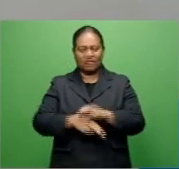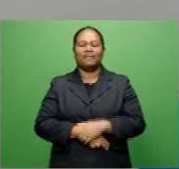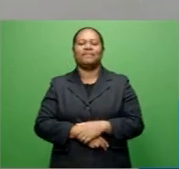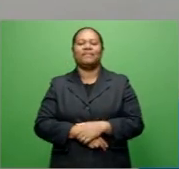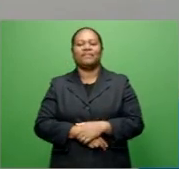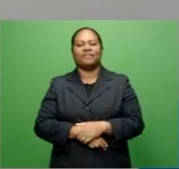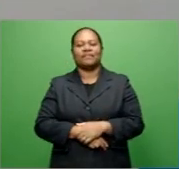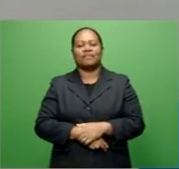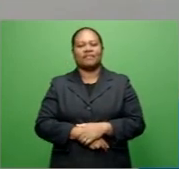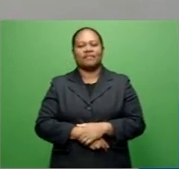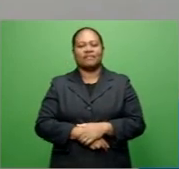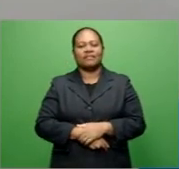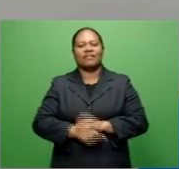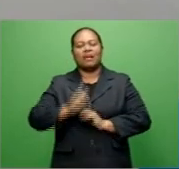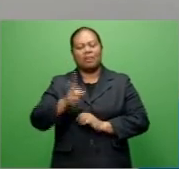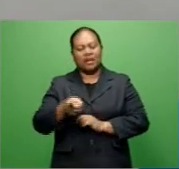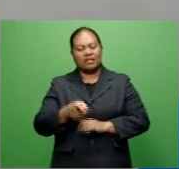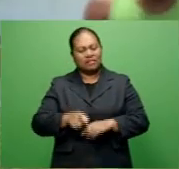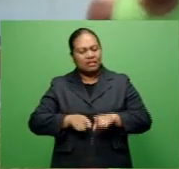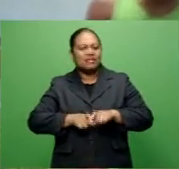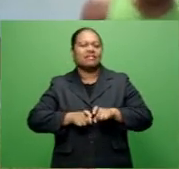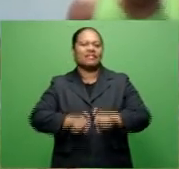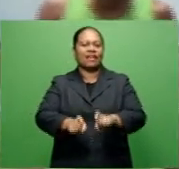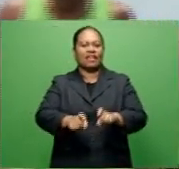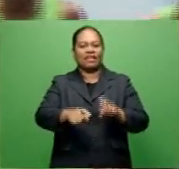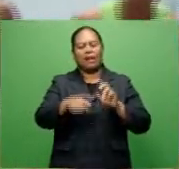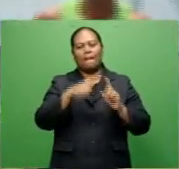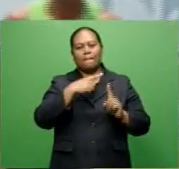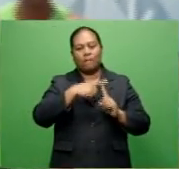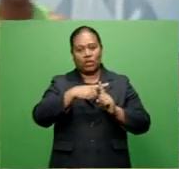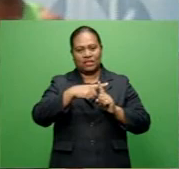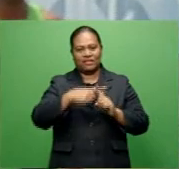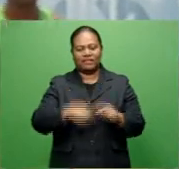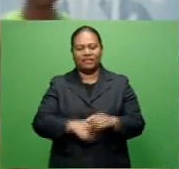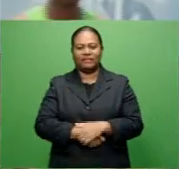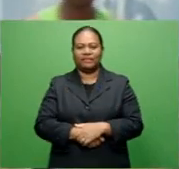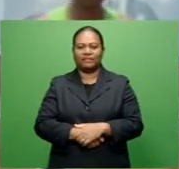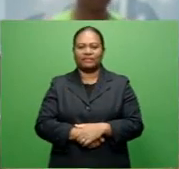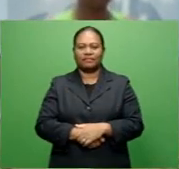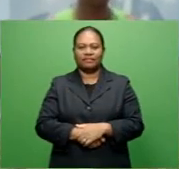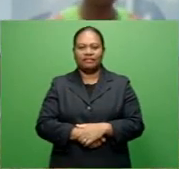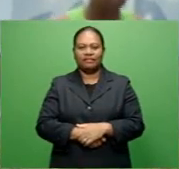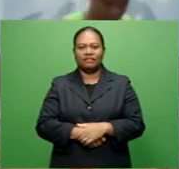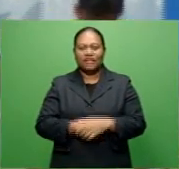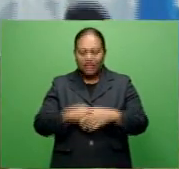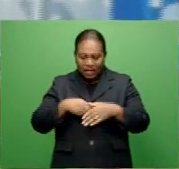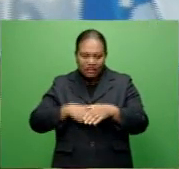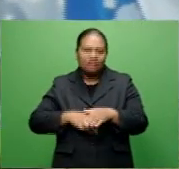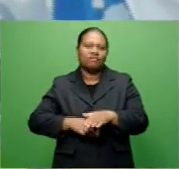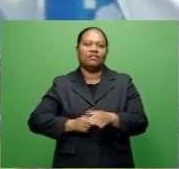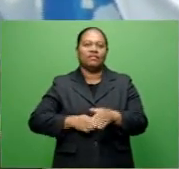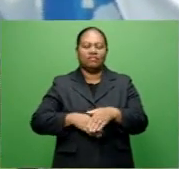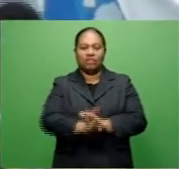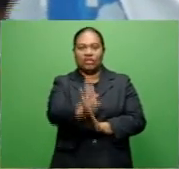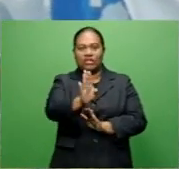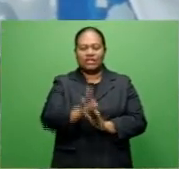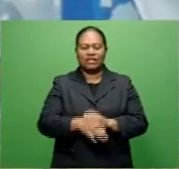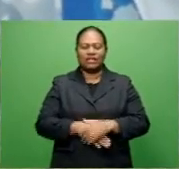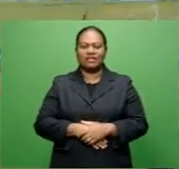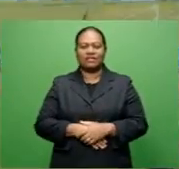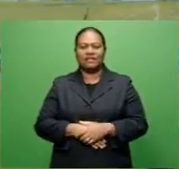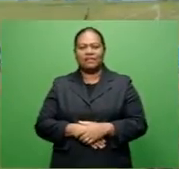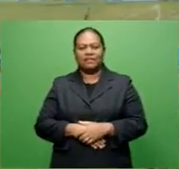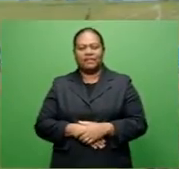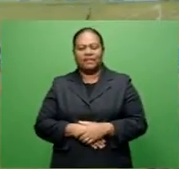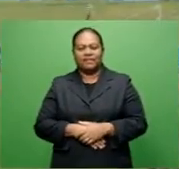I think we've just got to remain positive and resilient because to